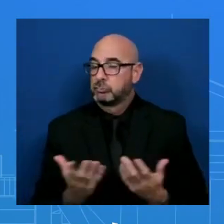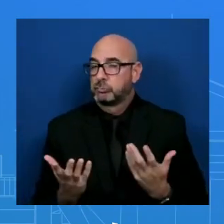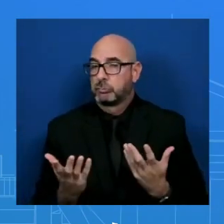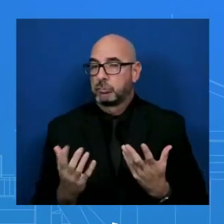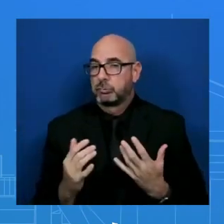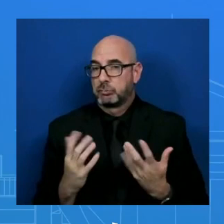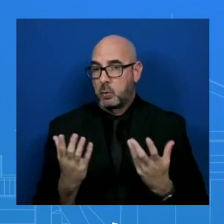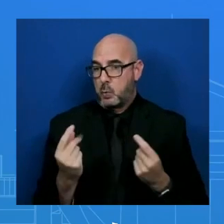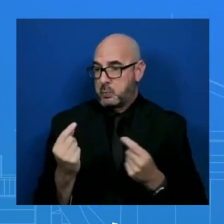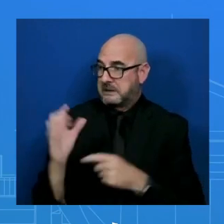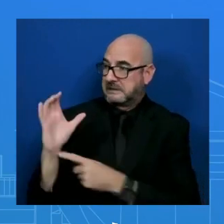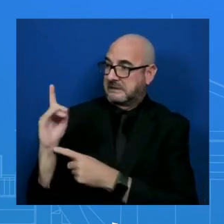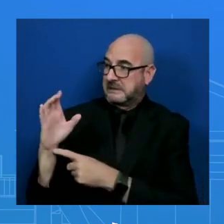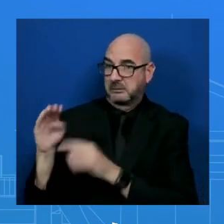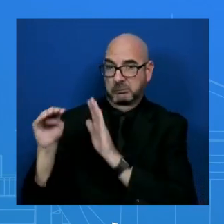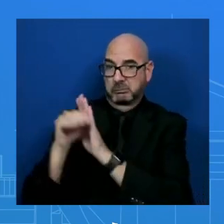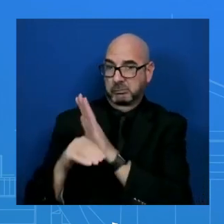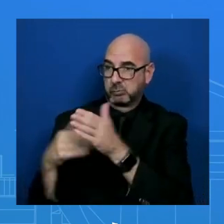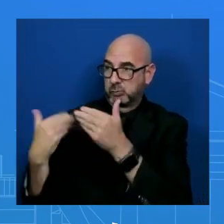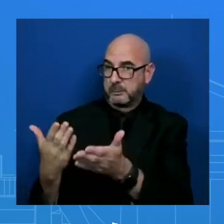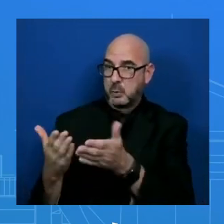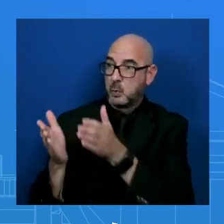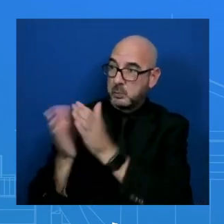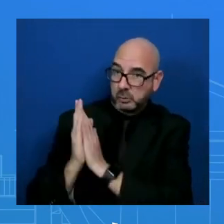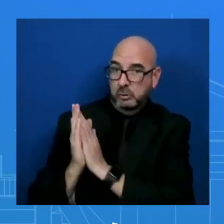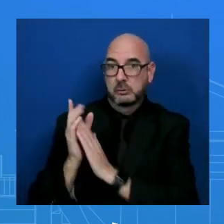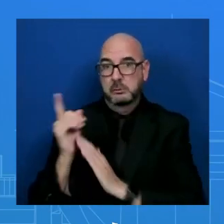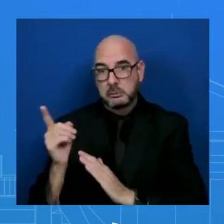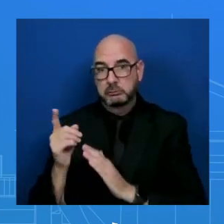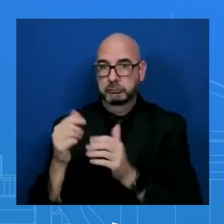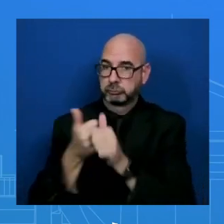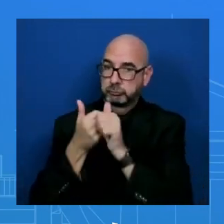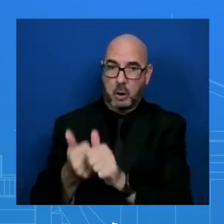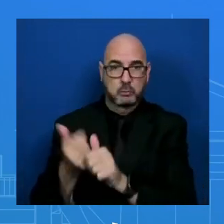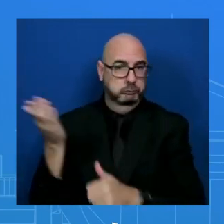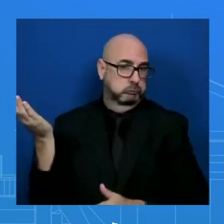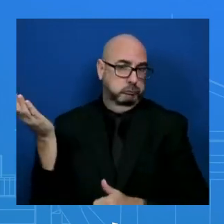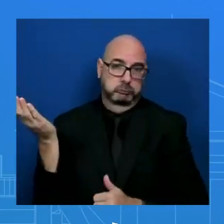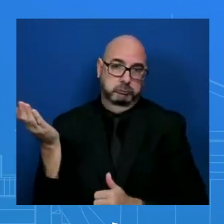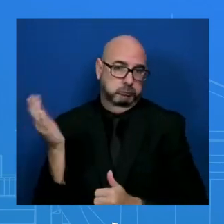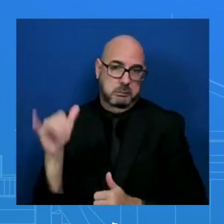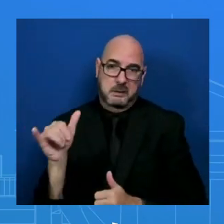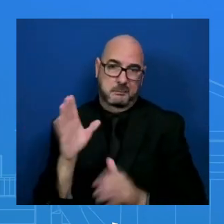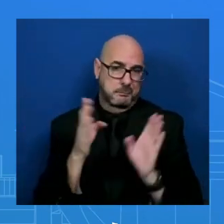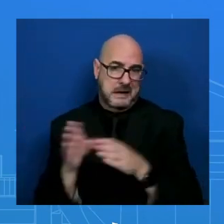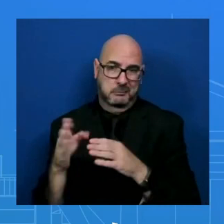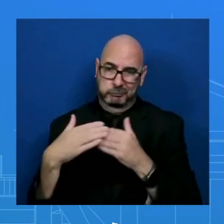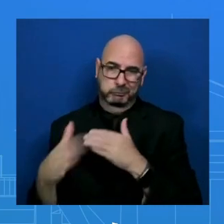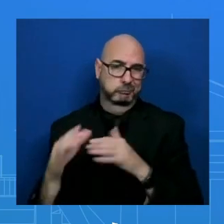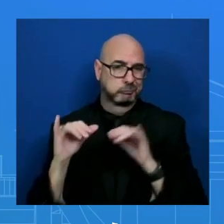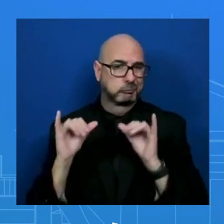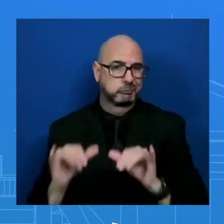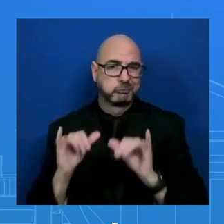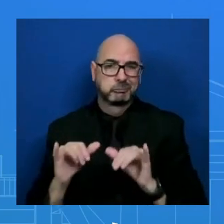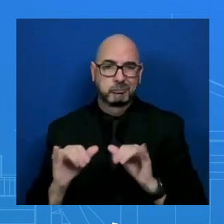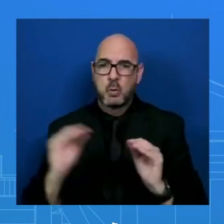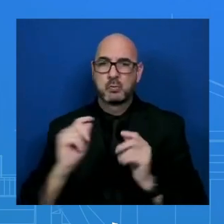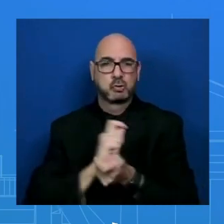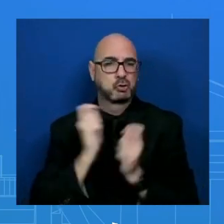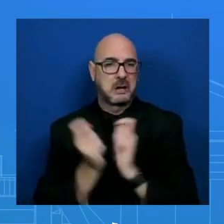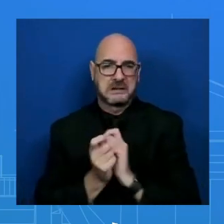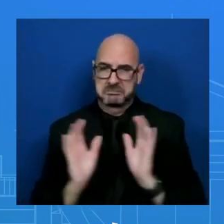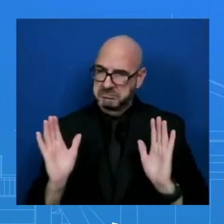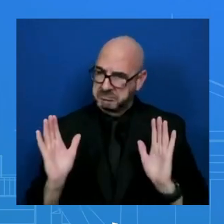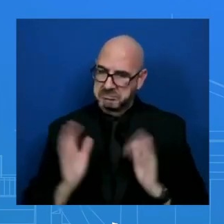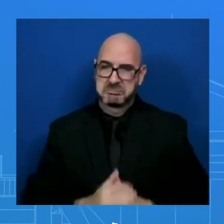or request. And so, you know, that's how we're going to move forward. We just don't have any updates and changes. I'm just going to just